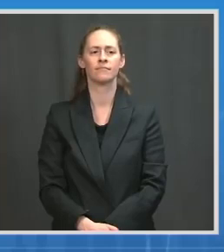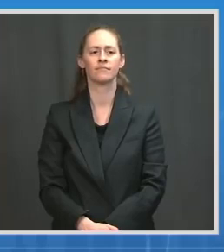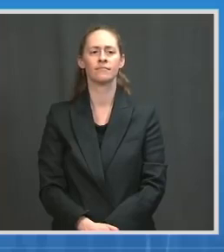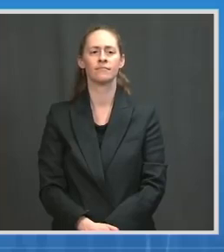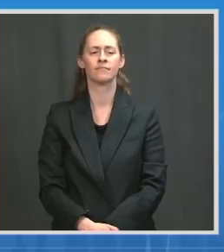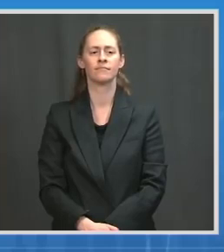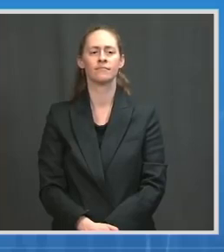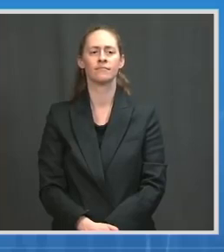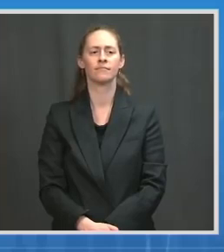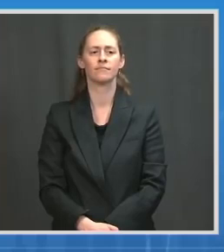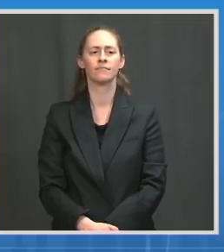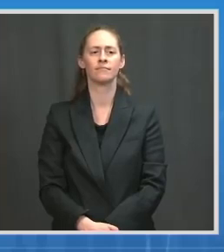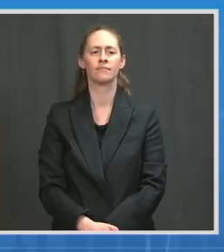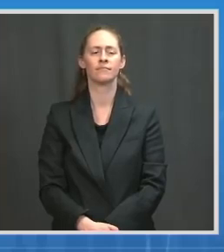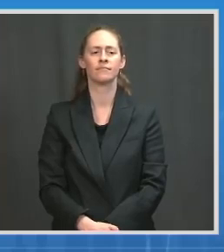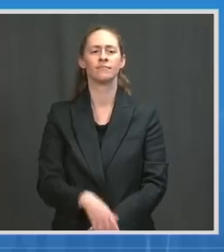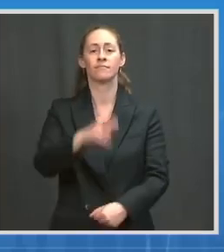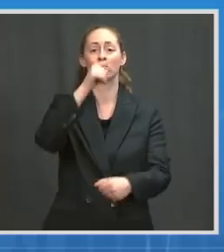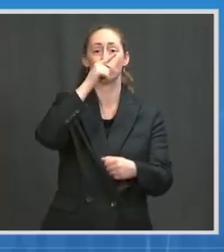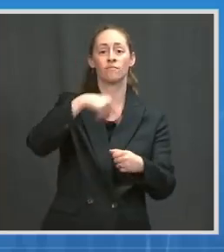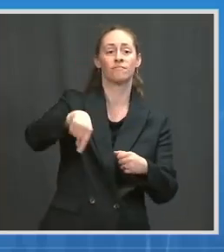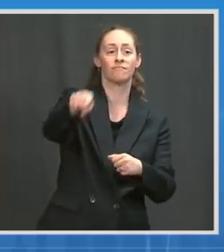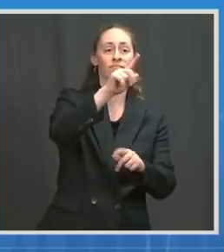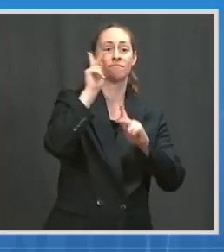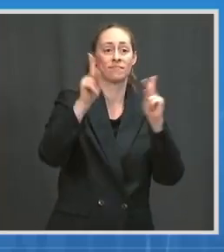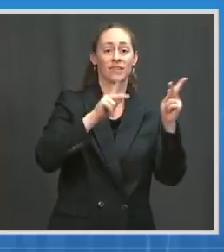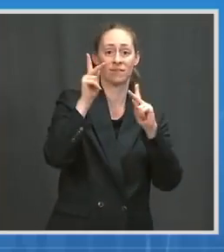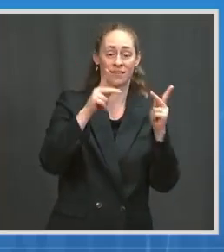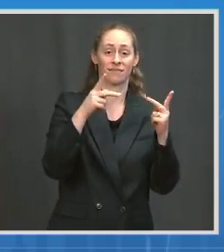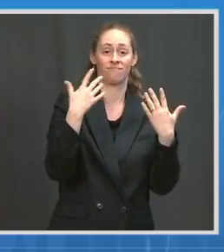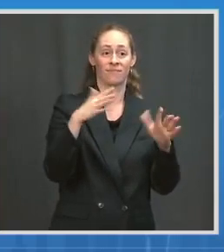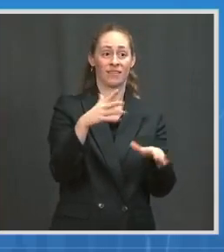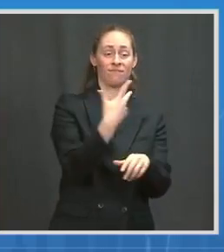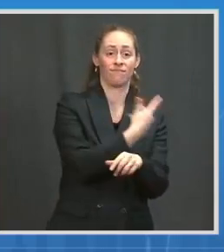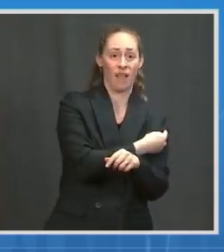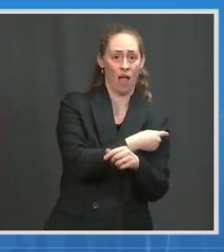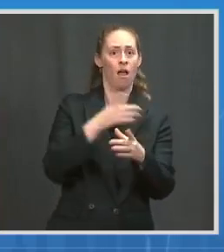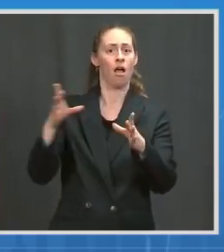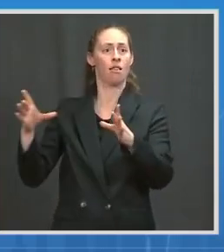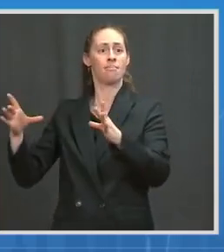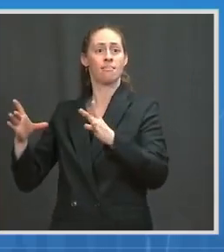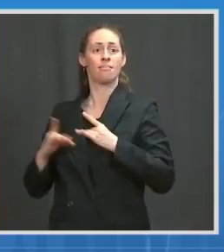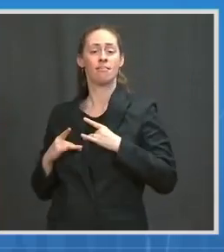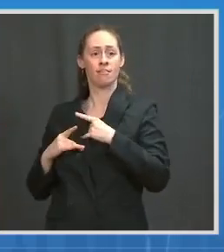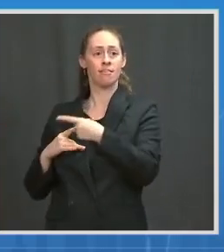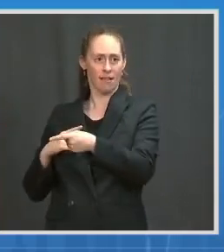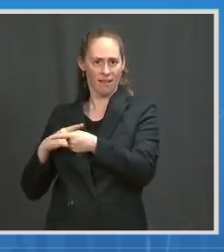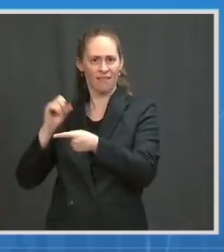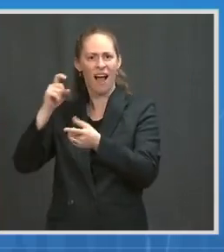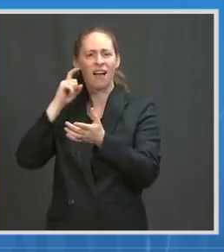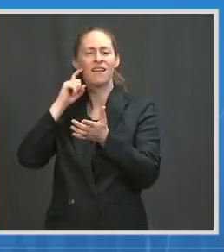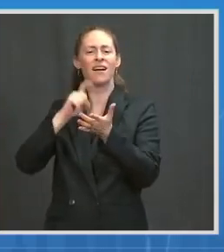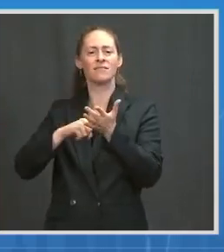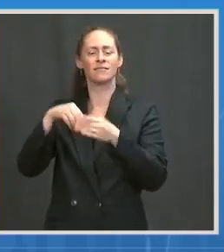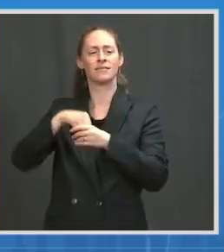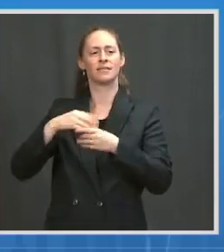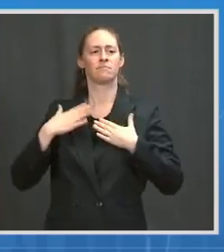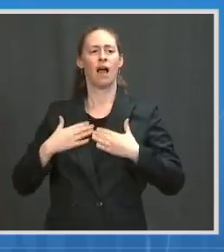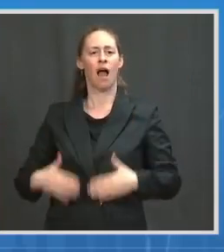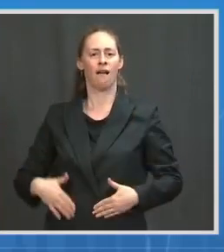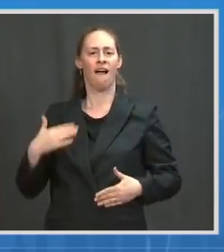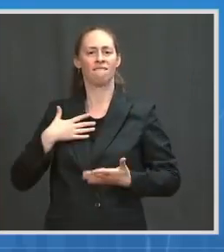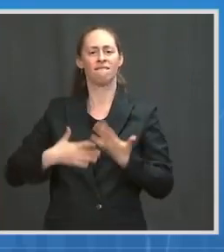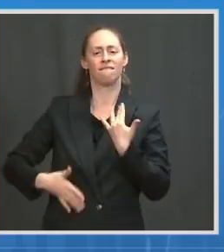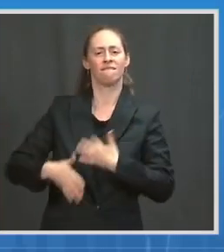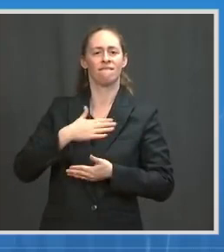diminution of multiple-fold efficacy in the test tube. But it isn't enough